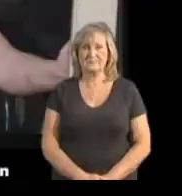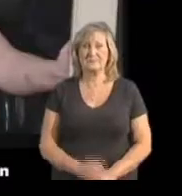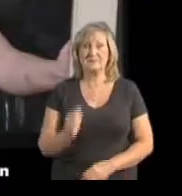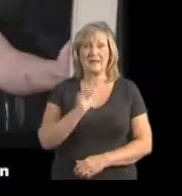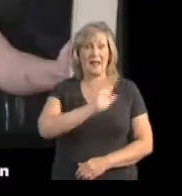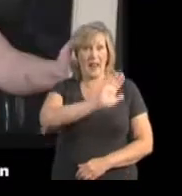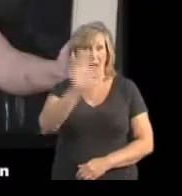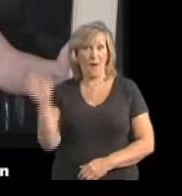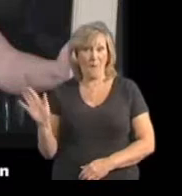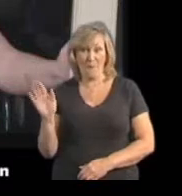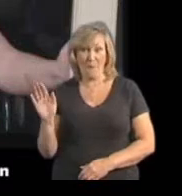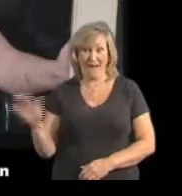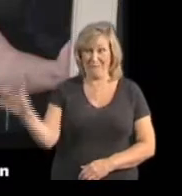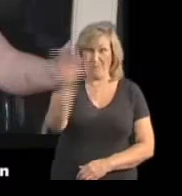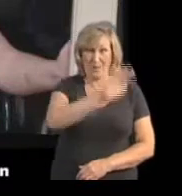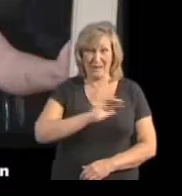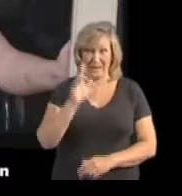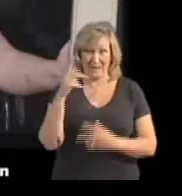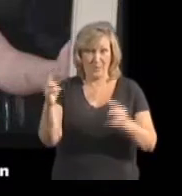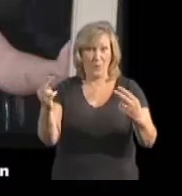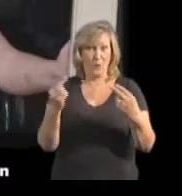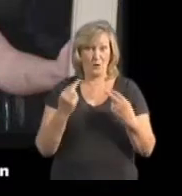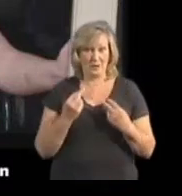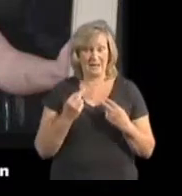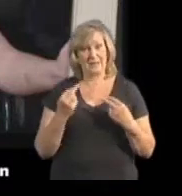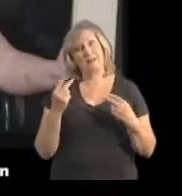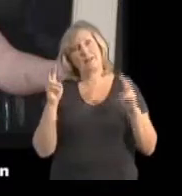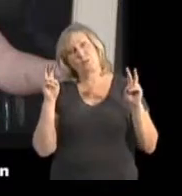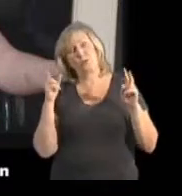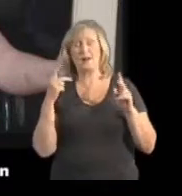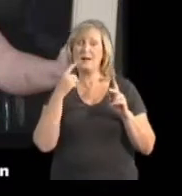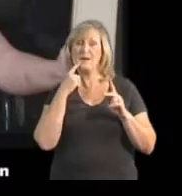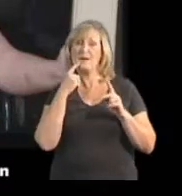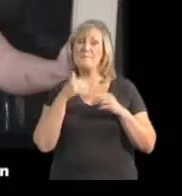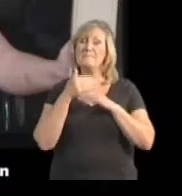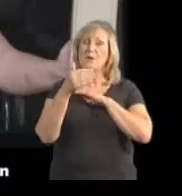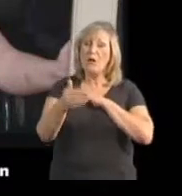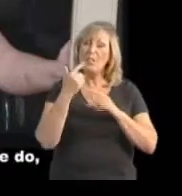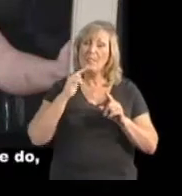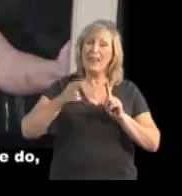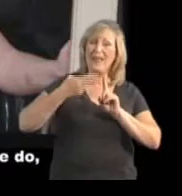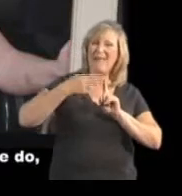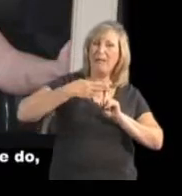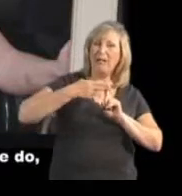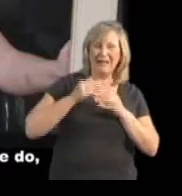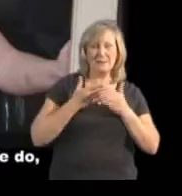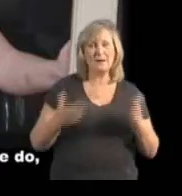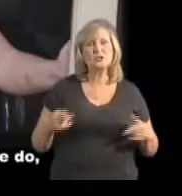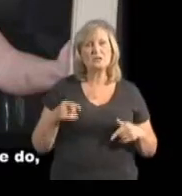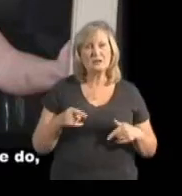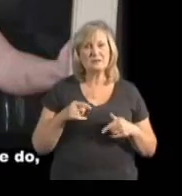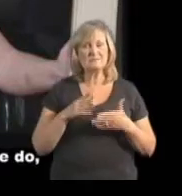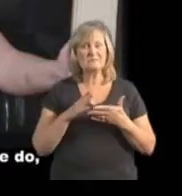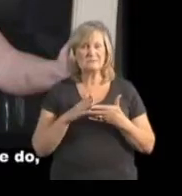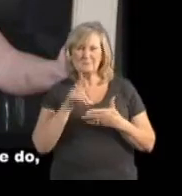Hello to everyone up there who is watching Beyond the Label exhibition and wondering